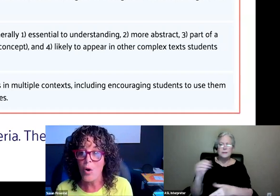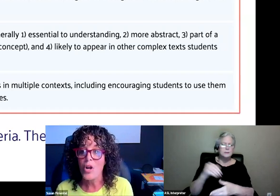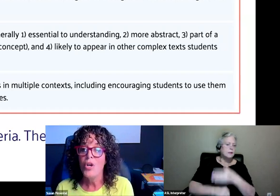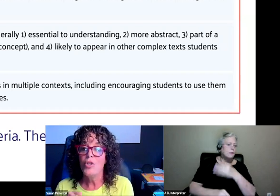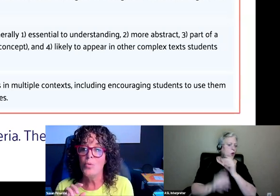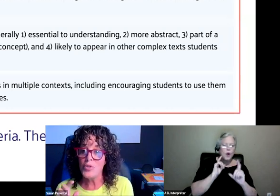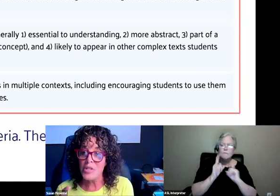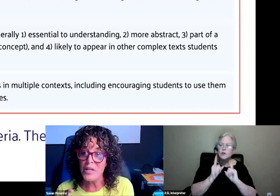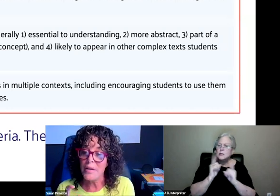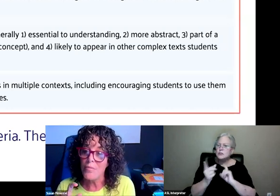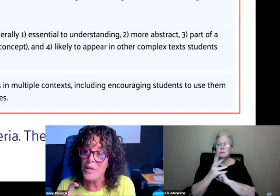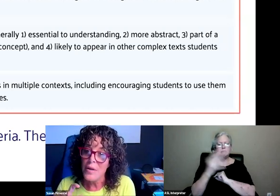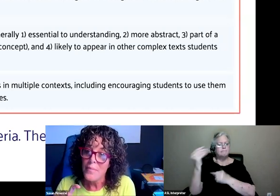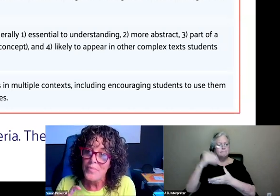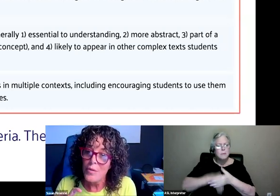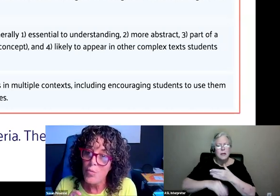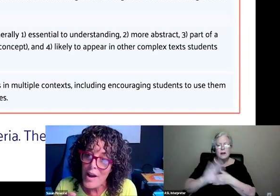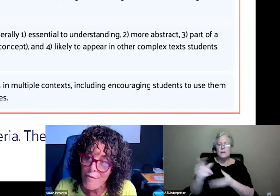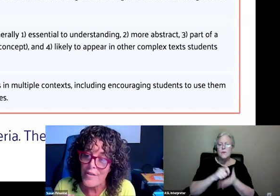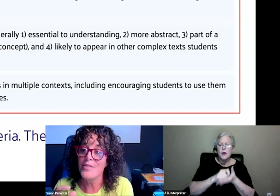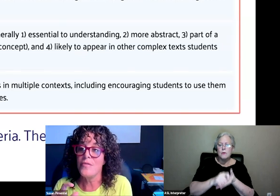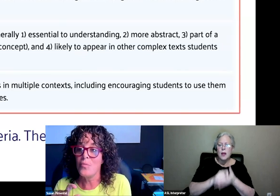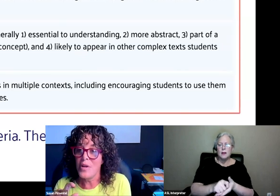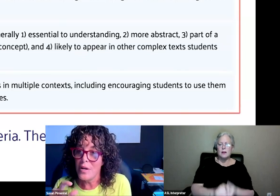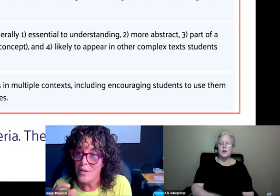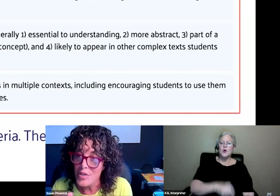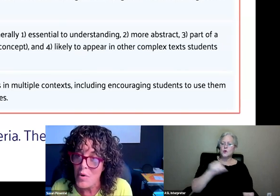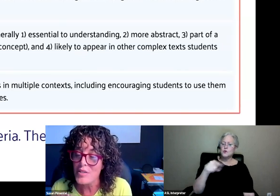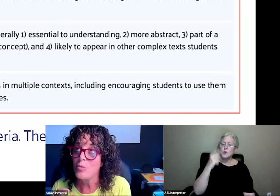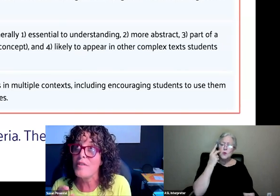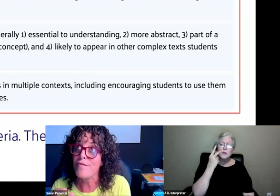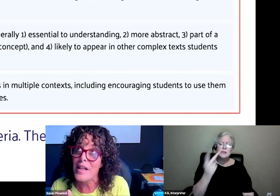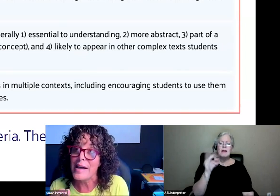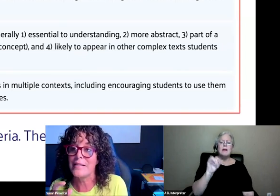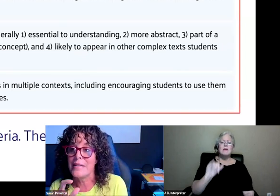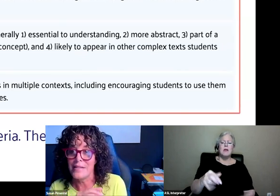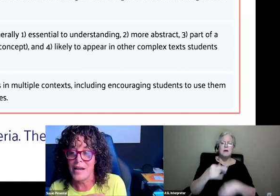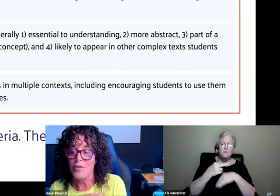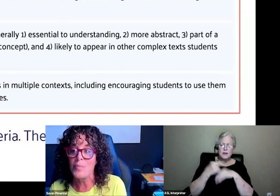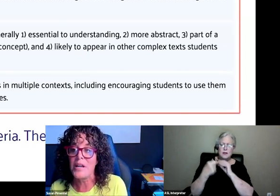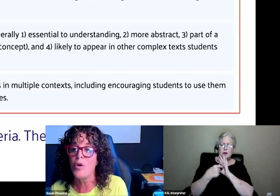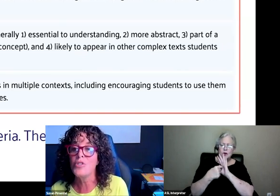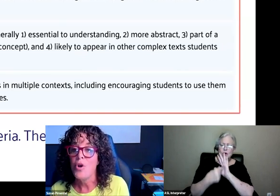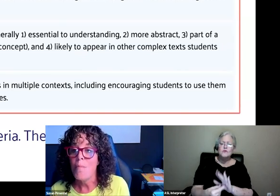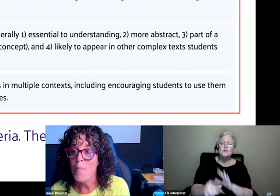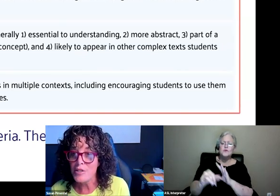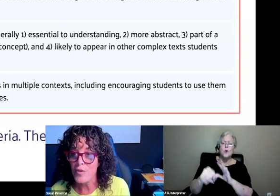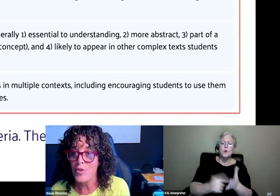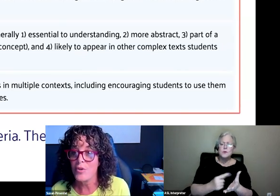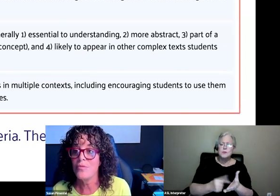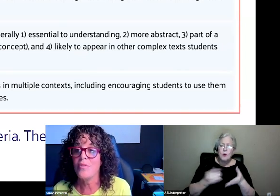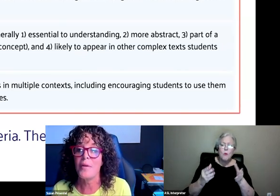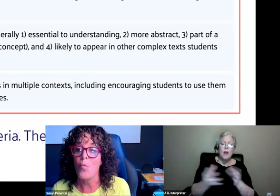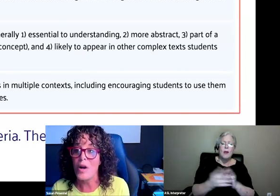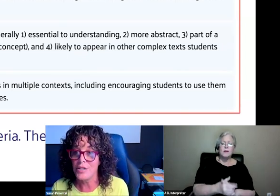throughout, you will see that we reference in some ways or reflect the standards, but it goes much